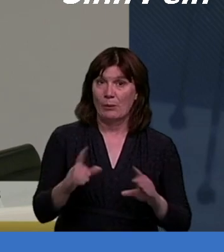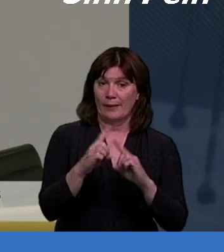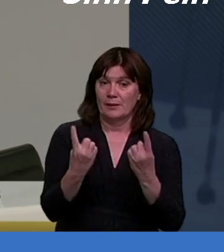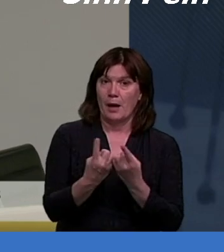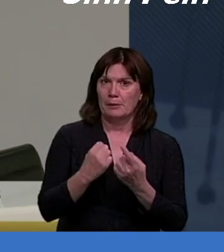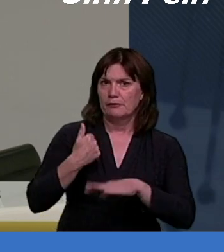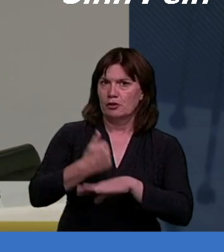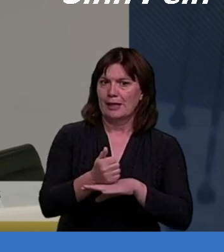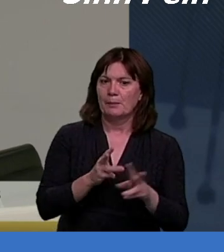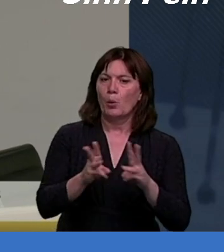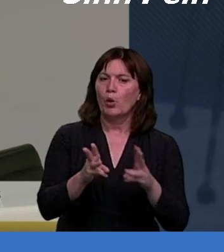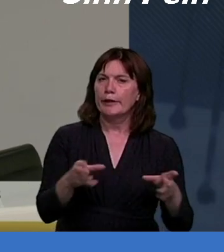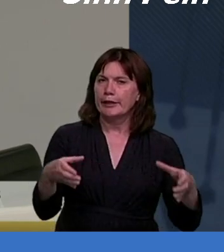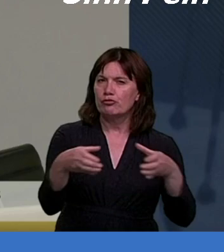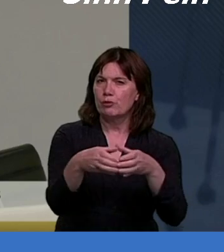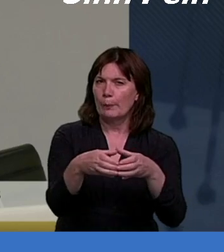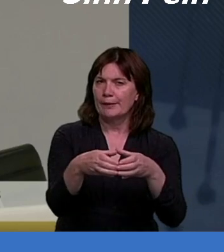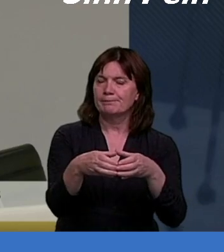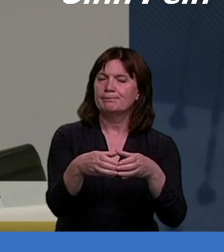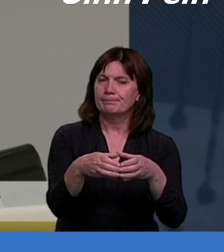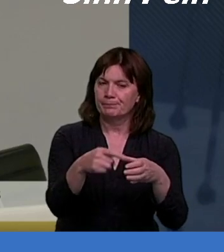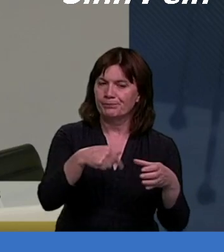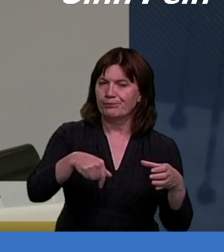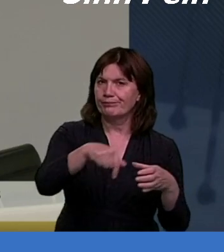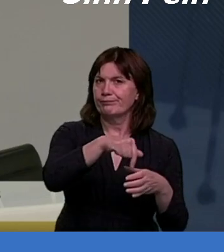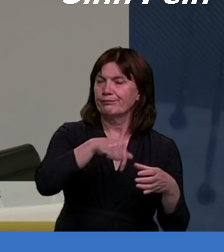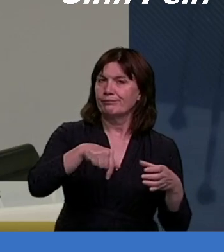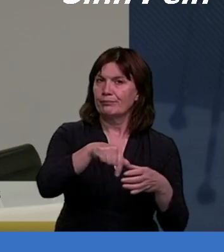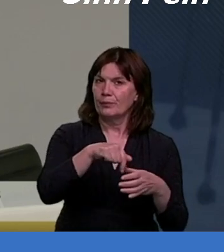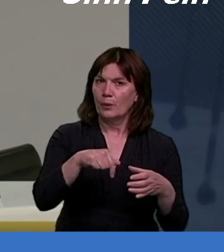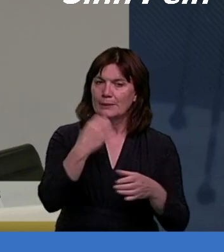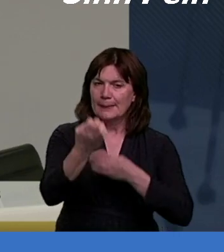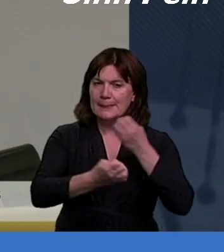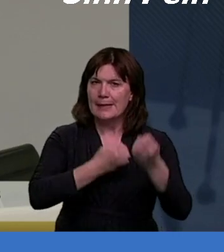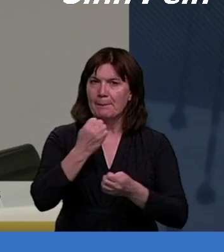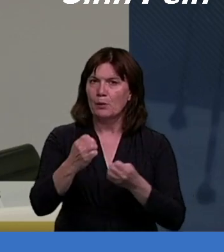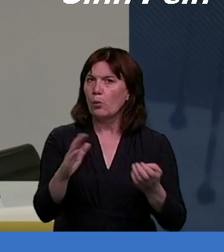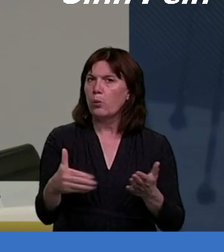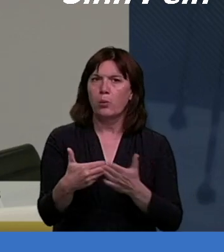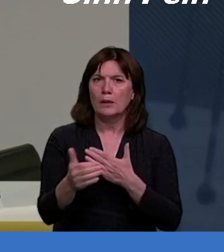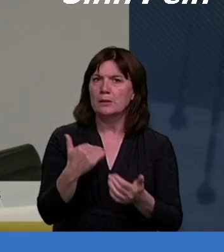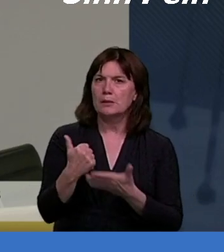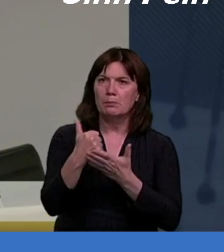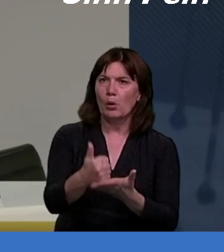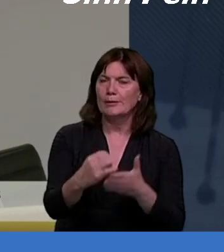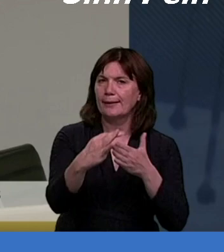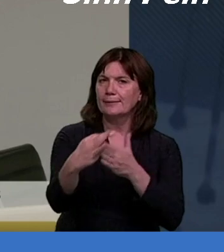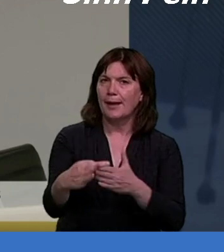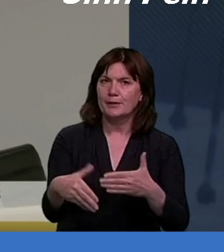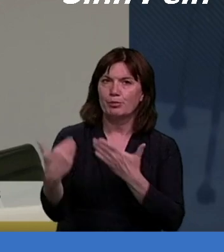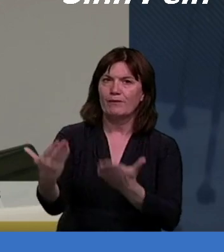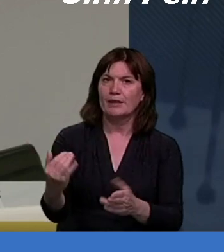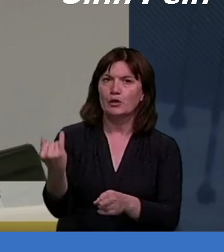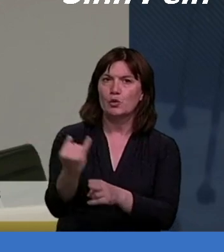recently with regard to the provision of support and guidance for schools in respect